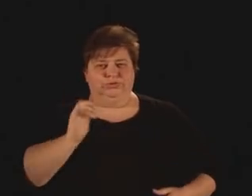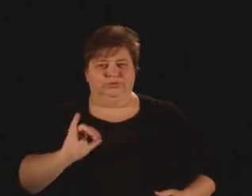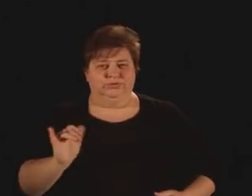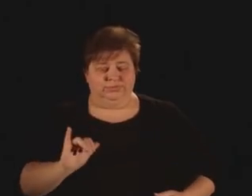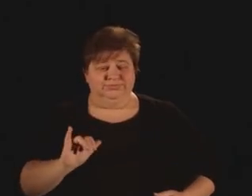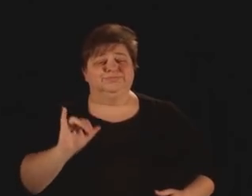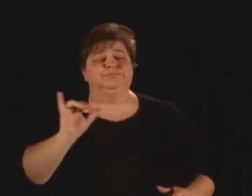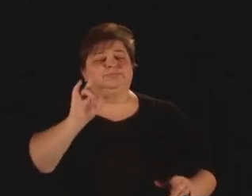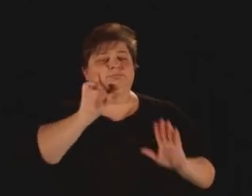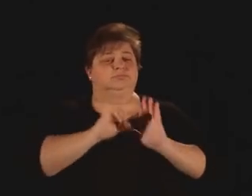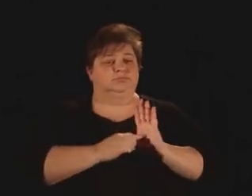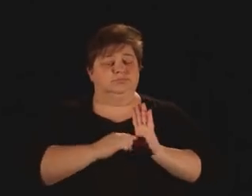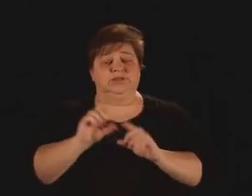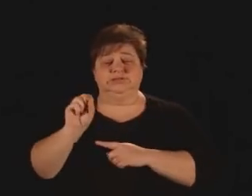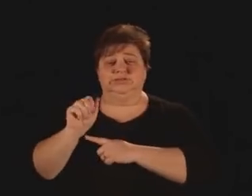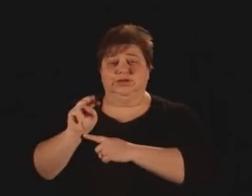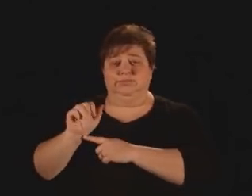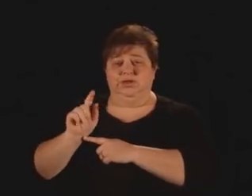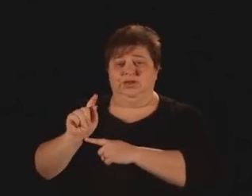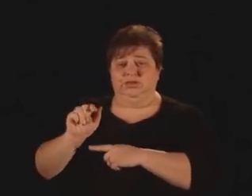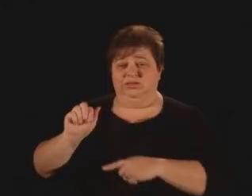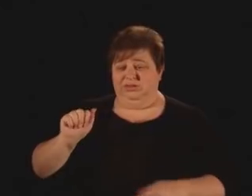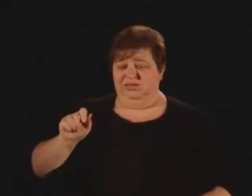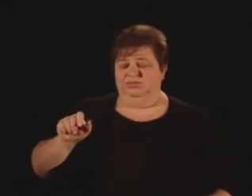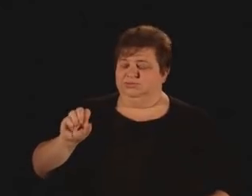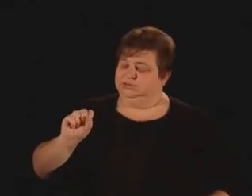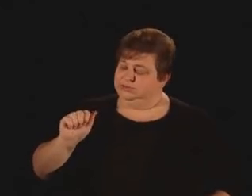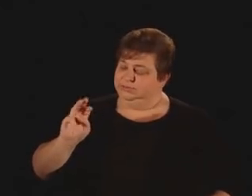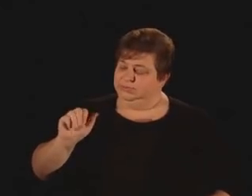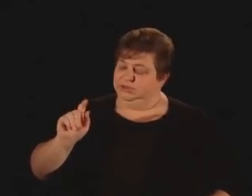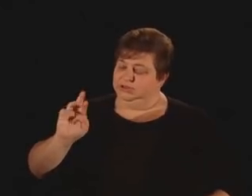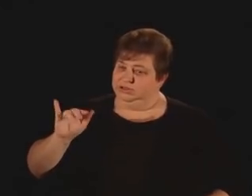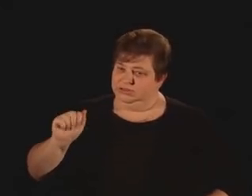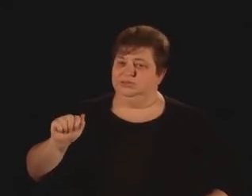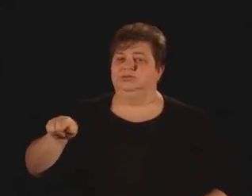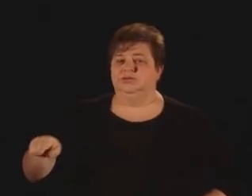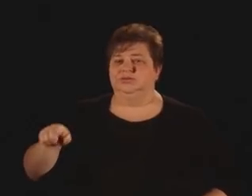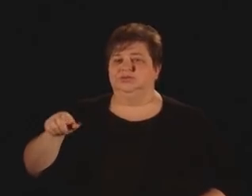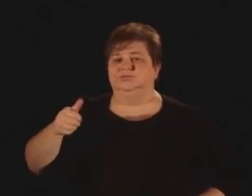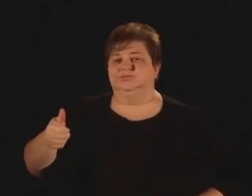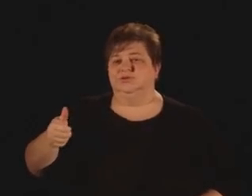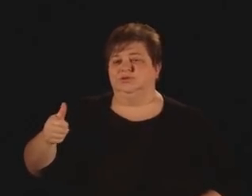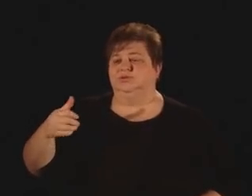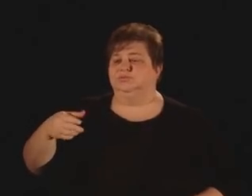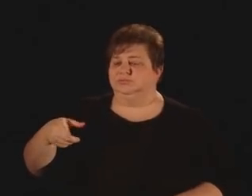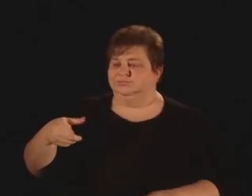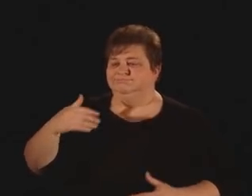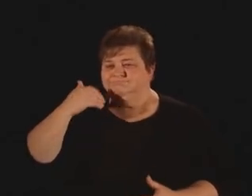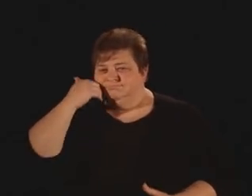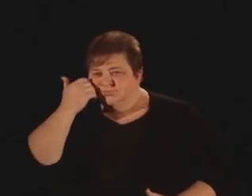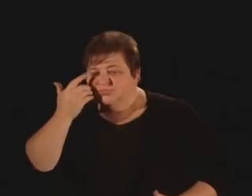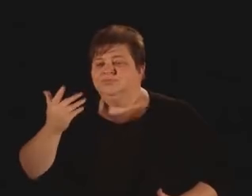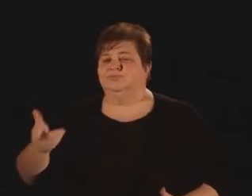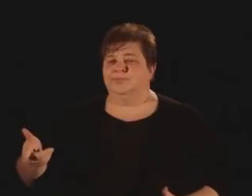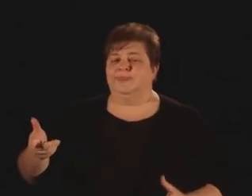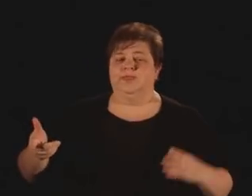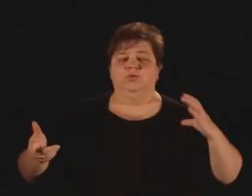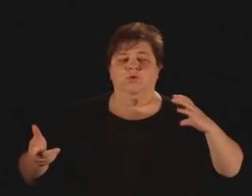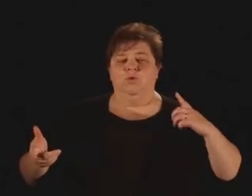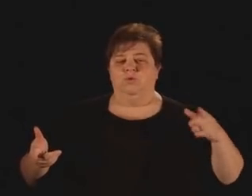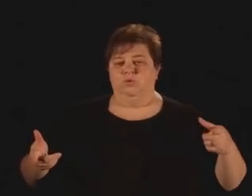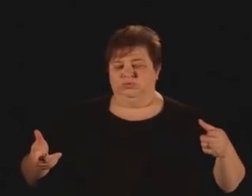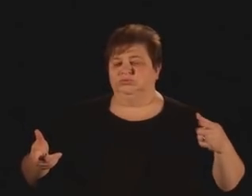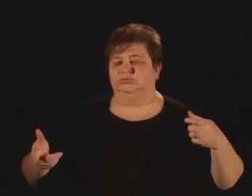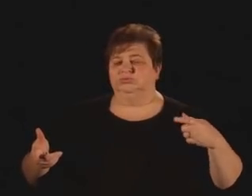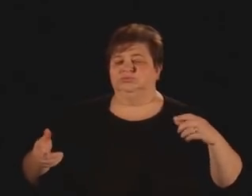to think that her shyness was a weakness. That is, until one day when her swim coach named her captain of the swim team. He told the